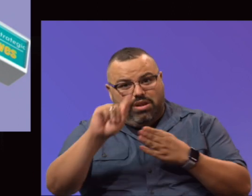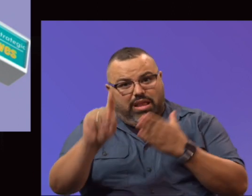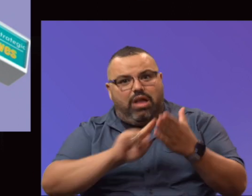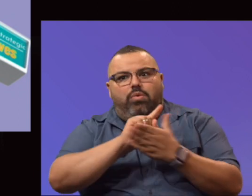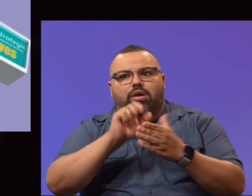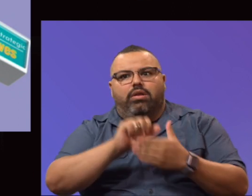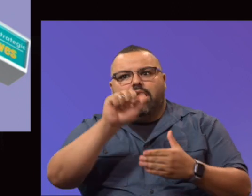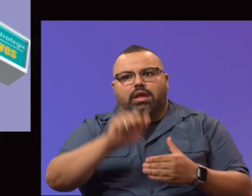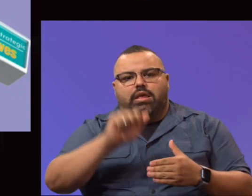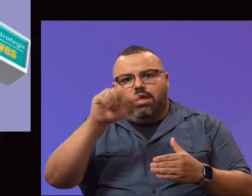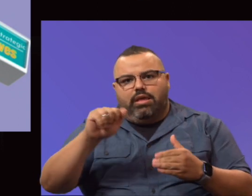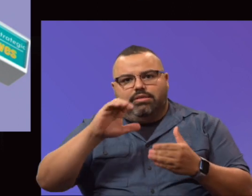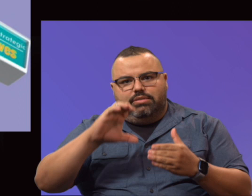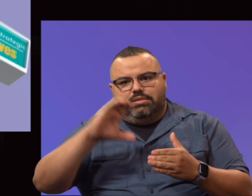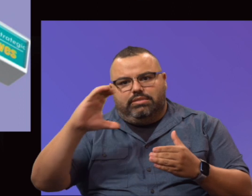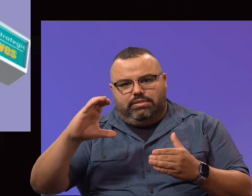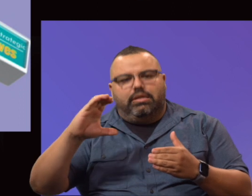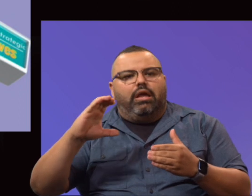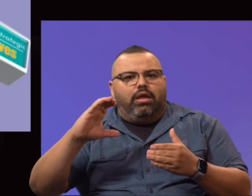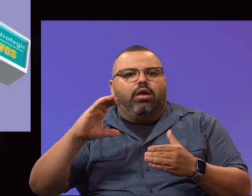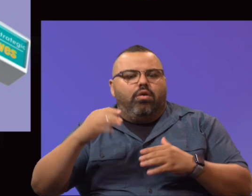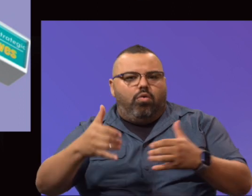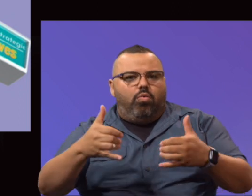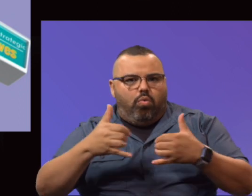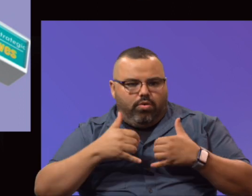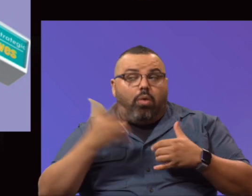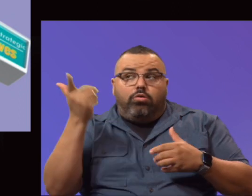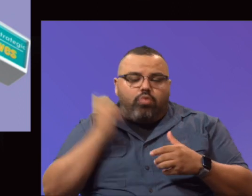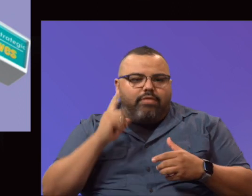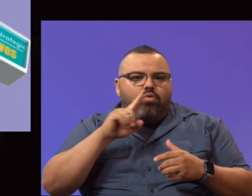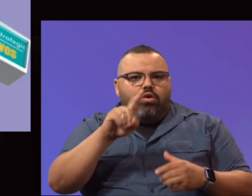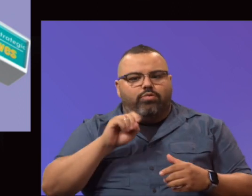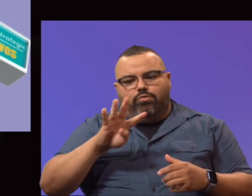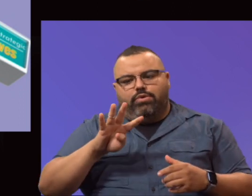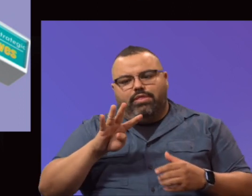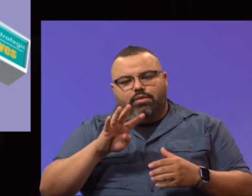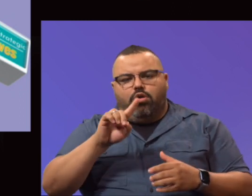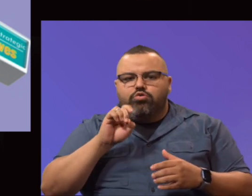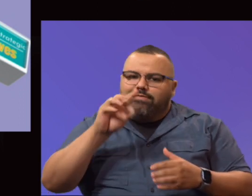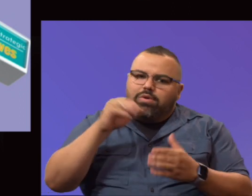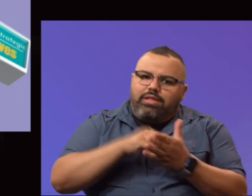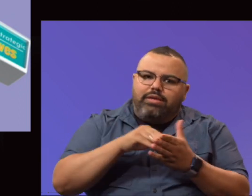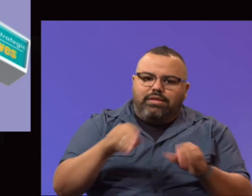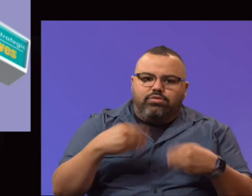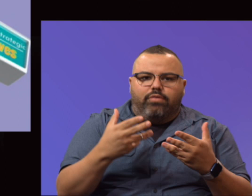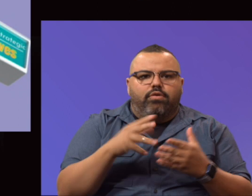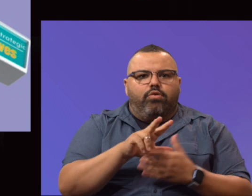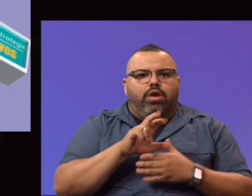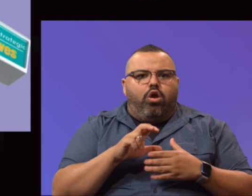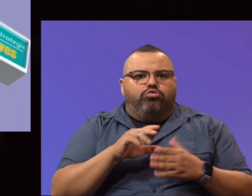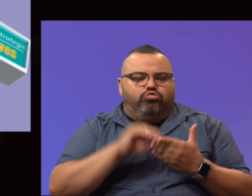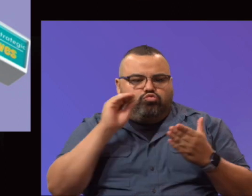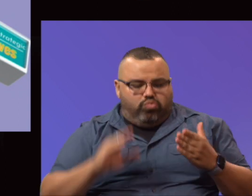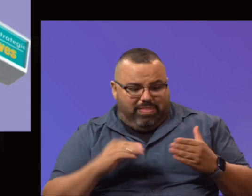an American Association of Community Colleges expansion grant for $140,000. That served 300 apprentices. That